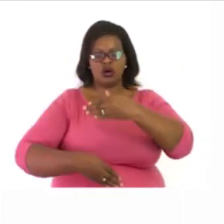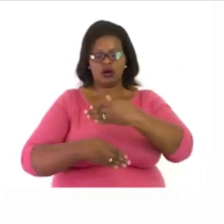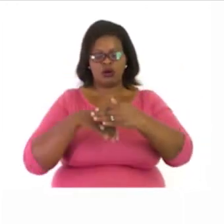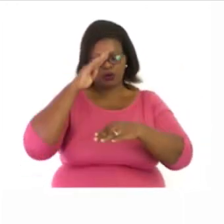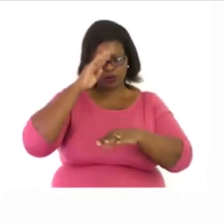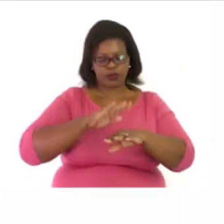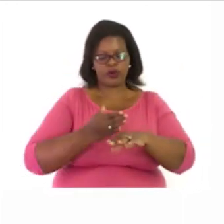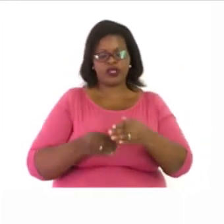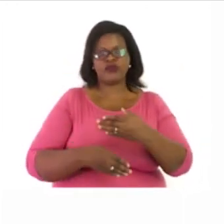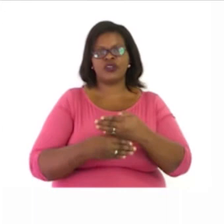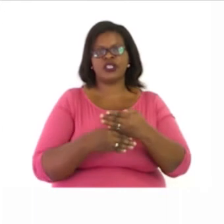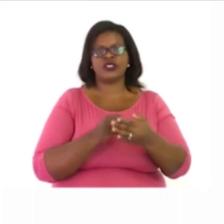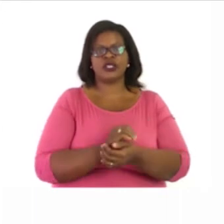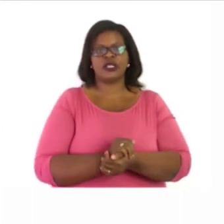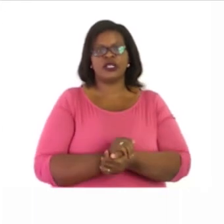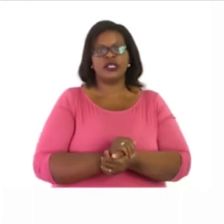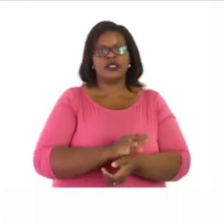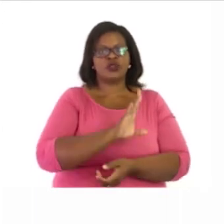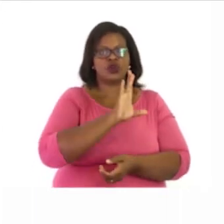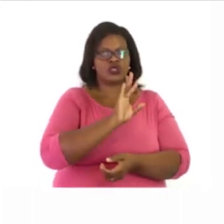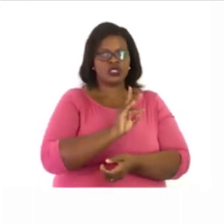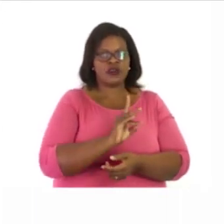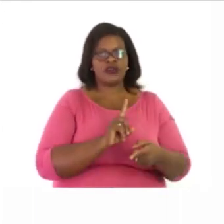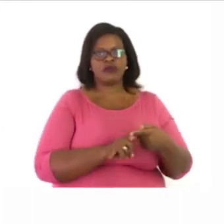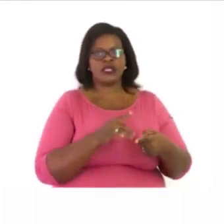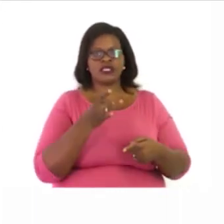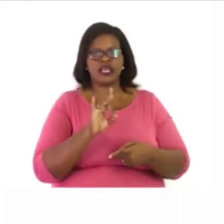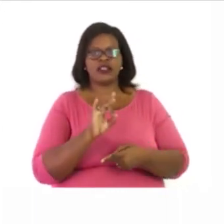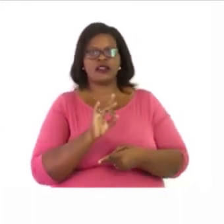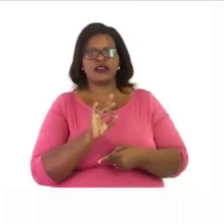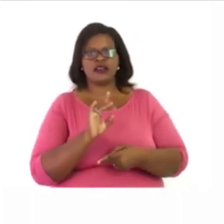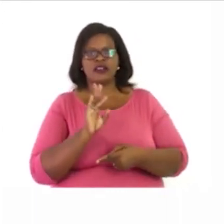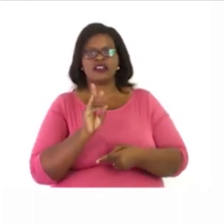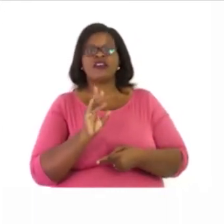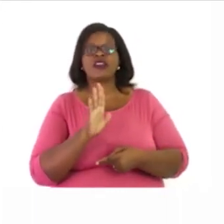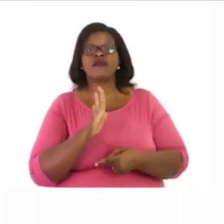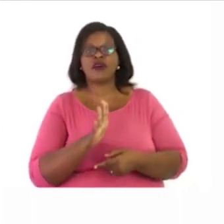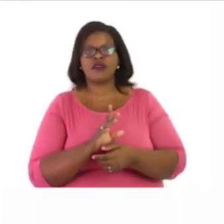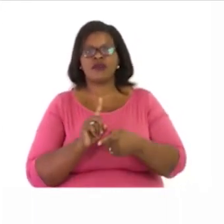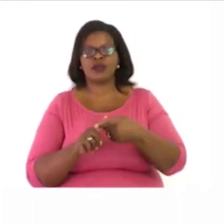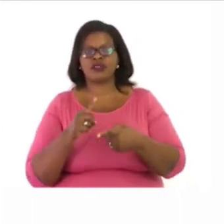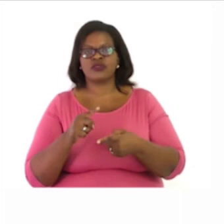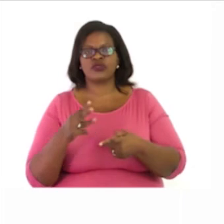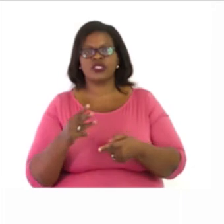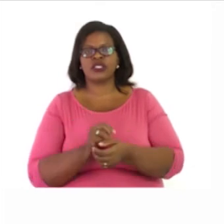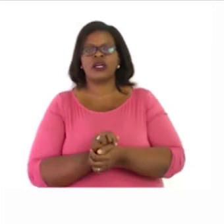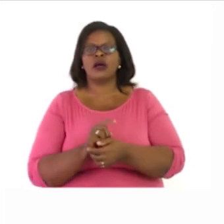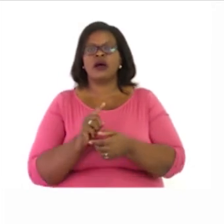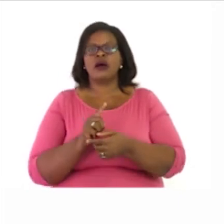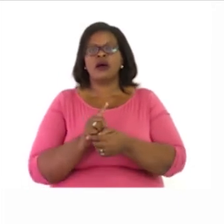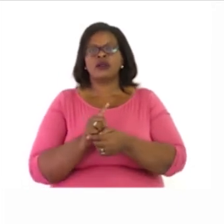7 plus 875 plus 13. 3